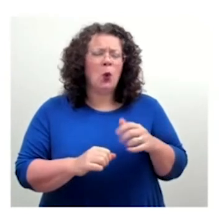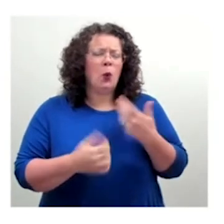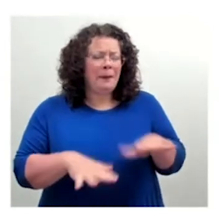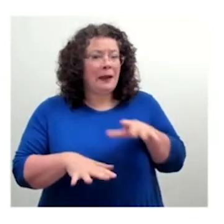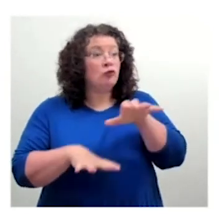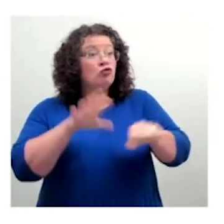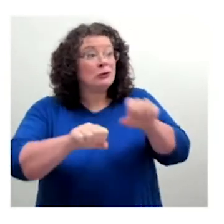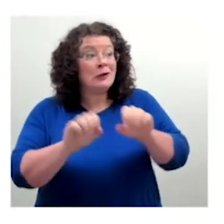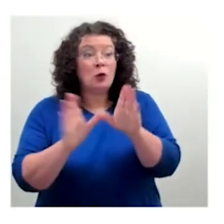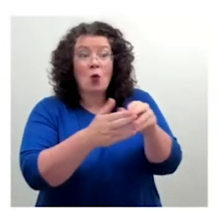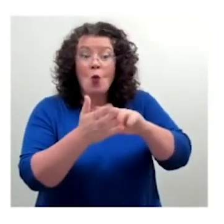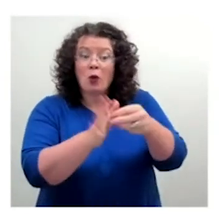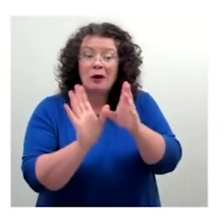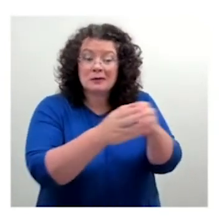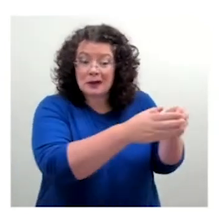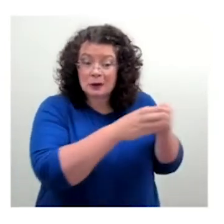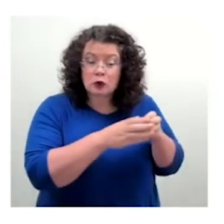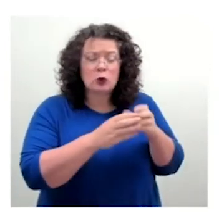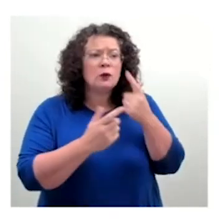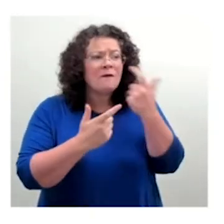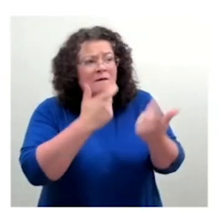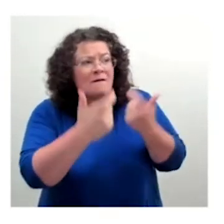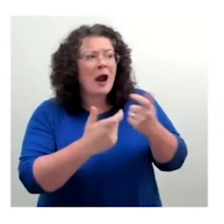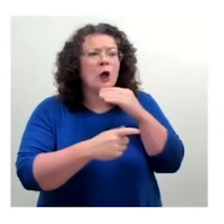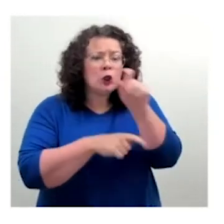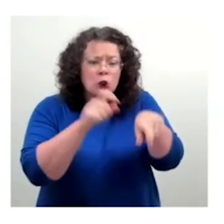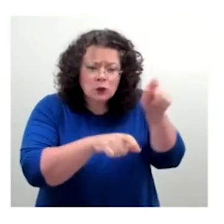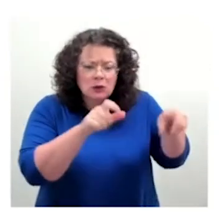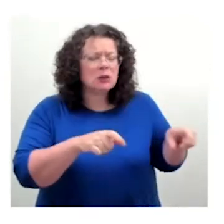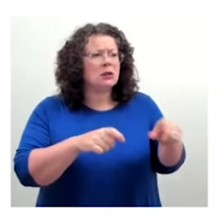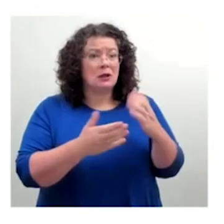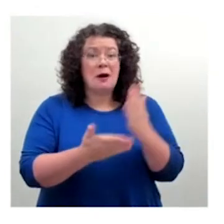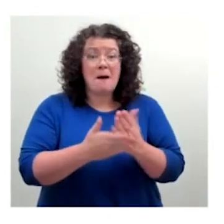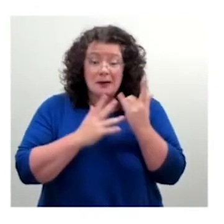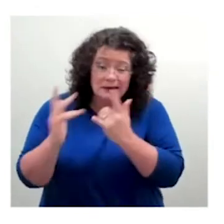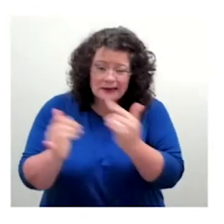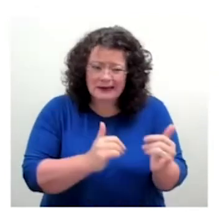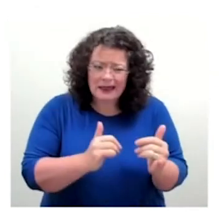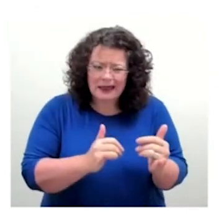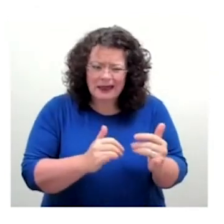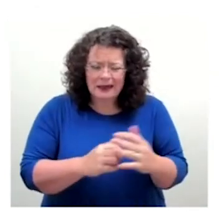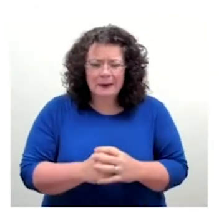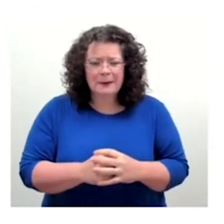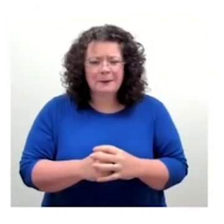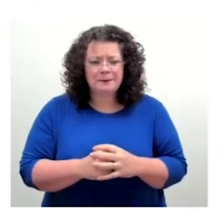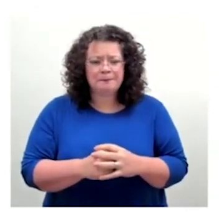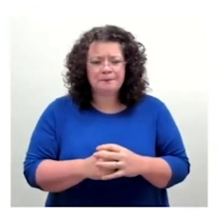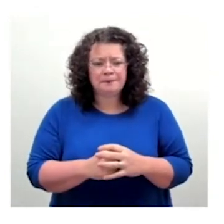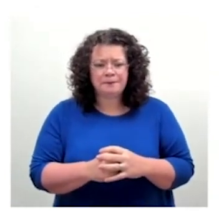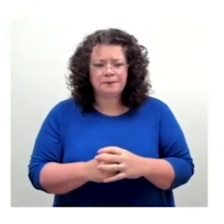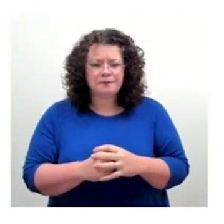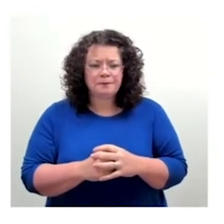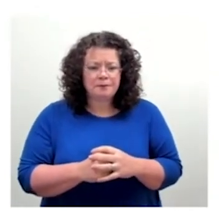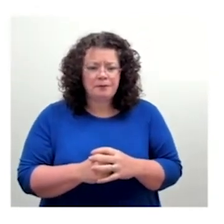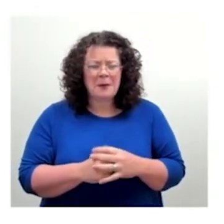where I think it's all down to, as David has said, is that kind of business need in the evolution. And there may be further projects